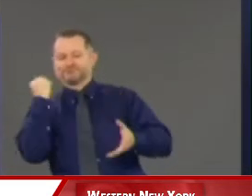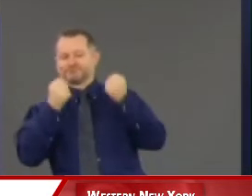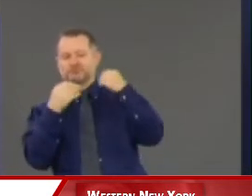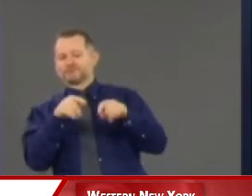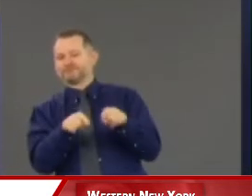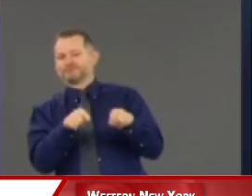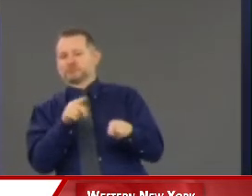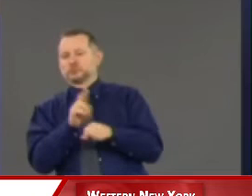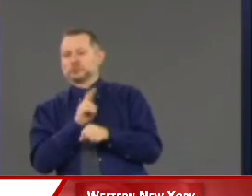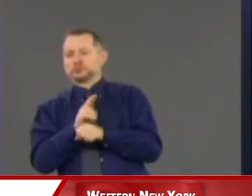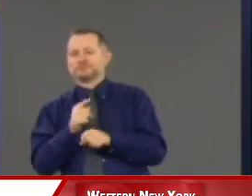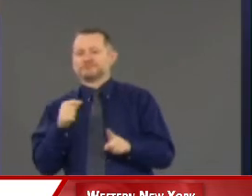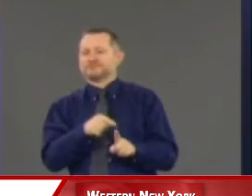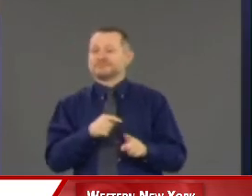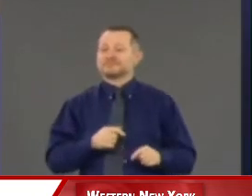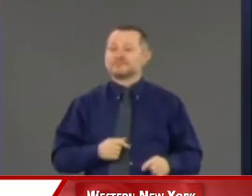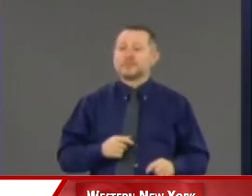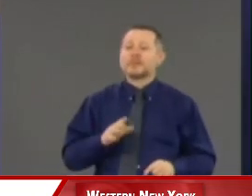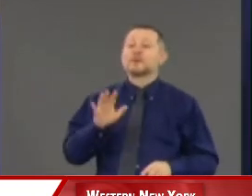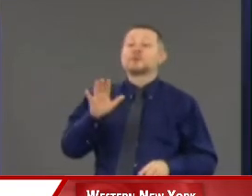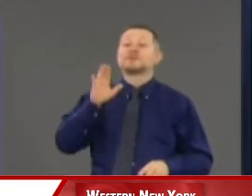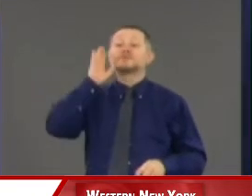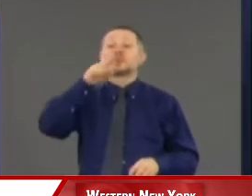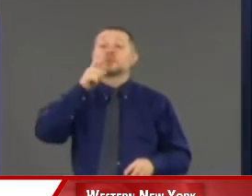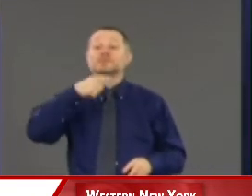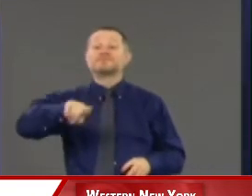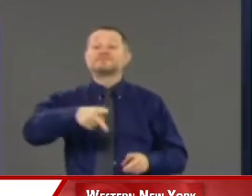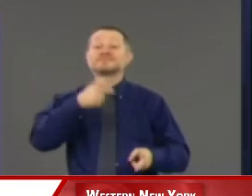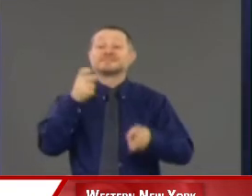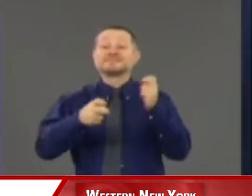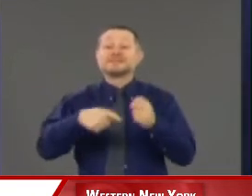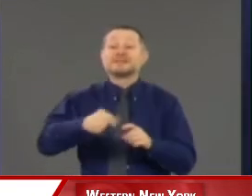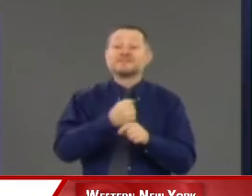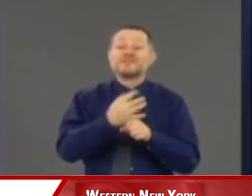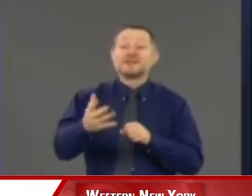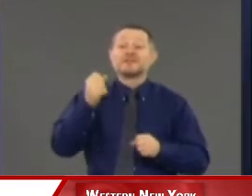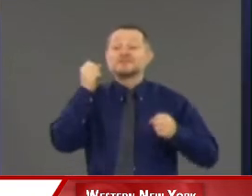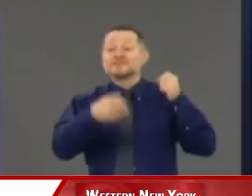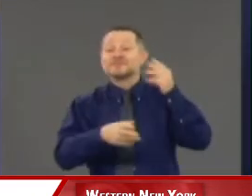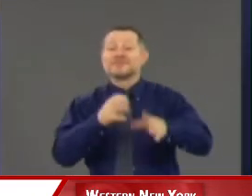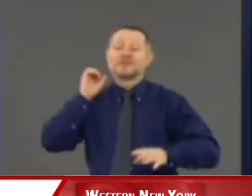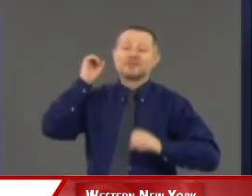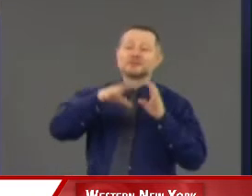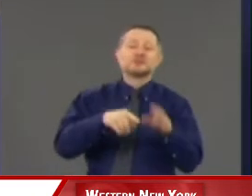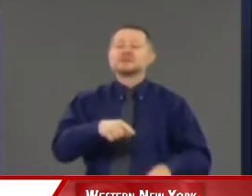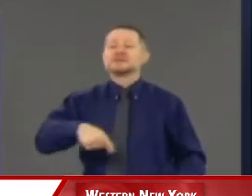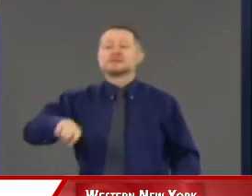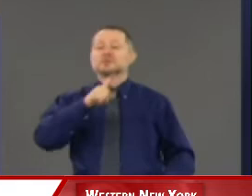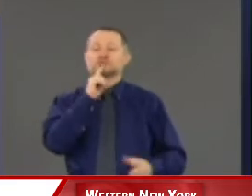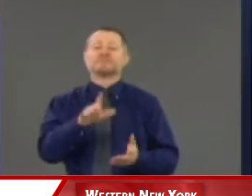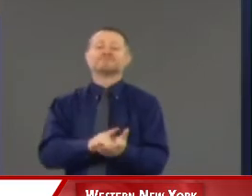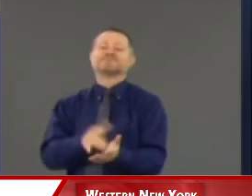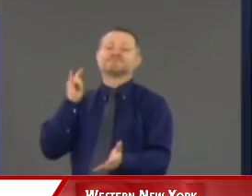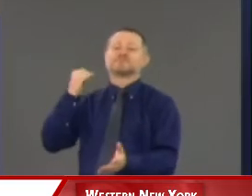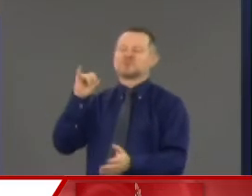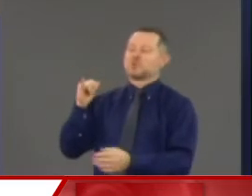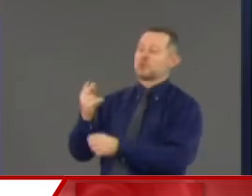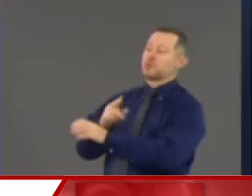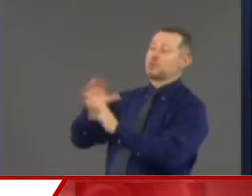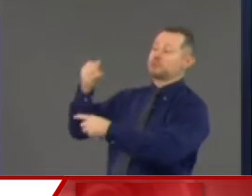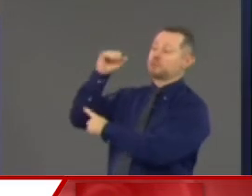was a perversion of the protest. I believe there are outside people who